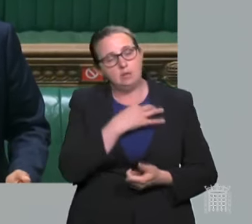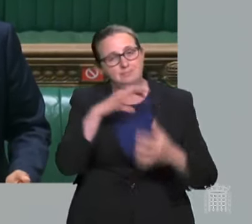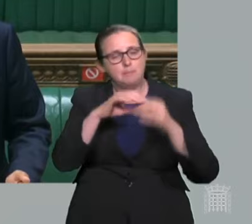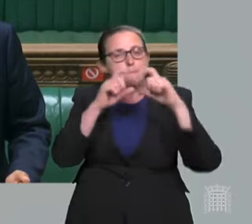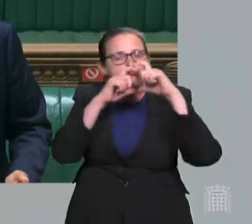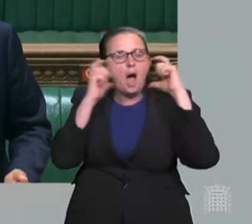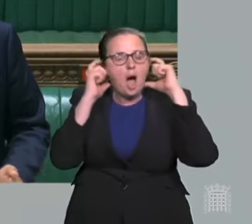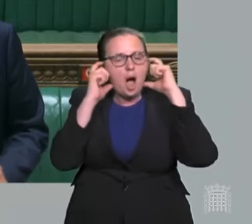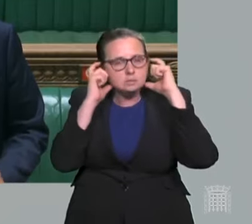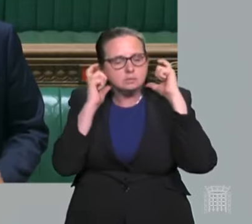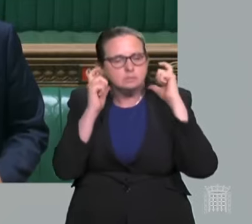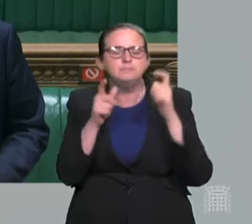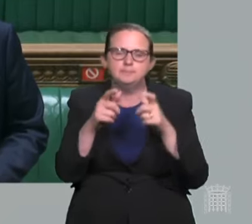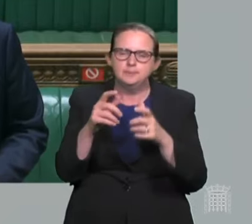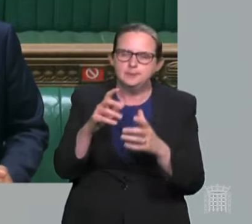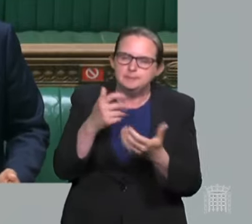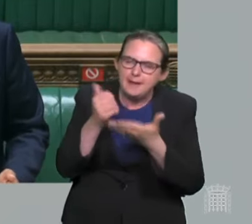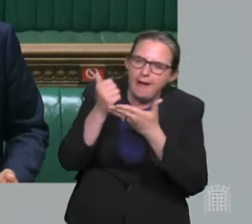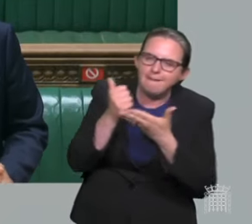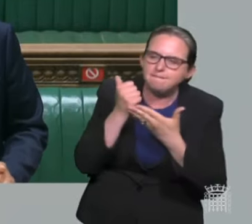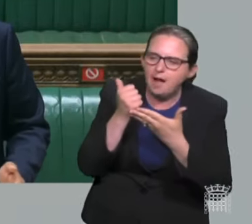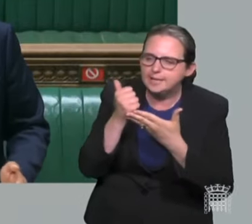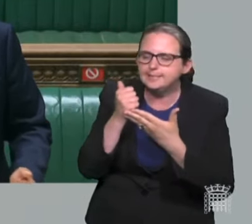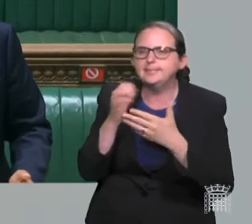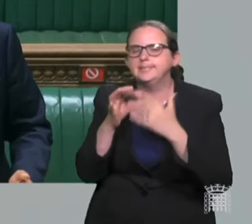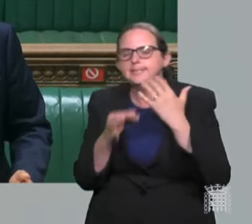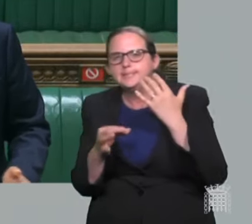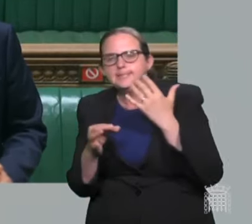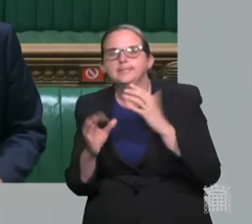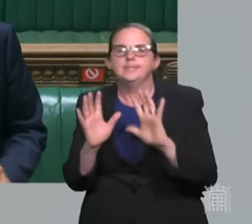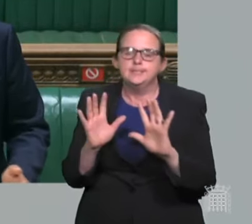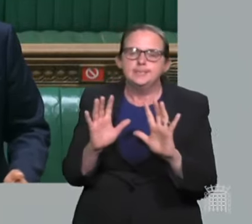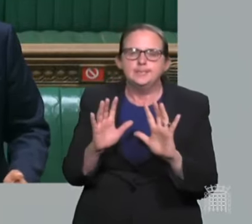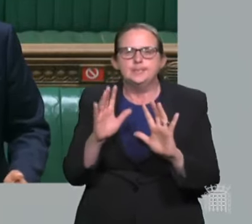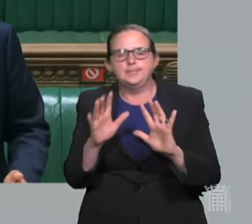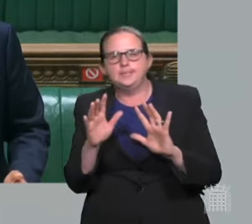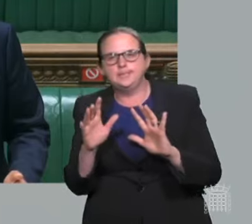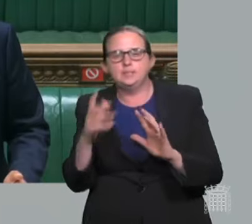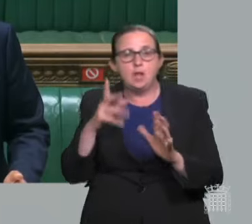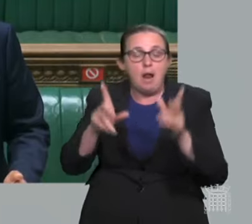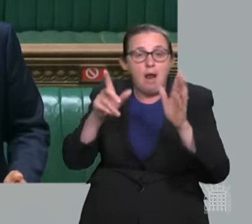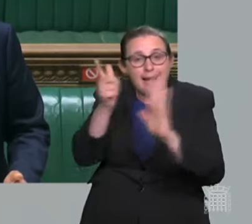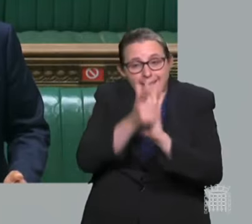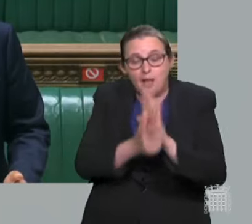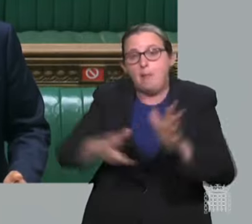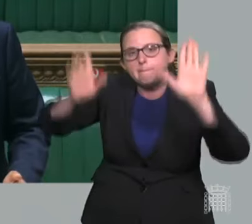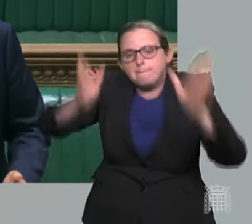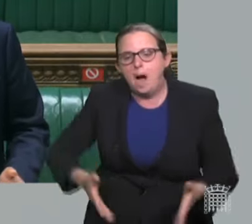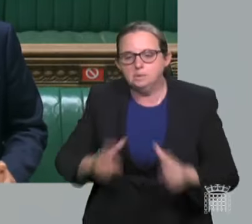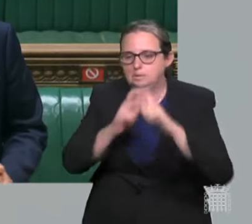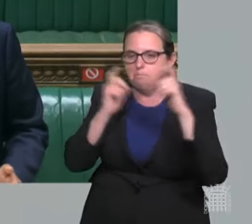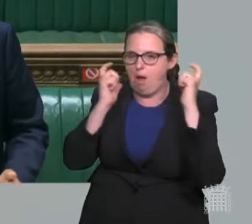know from what I've said that although we will remove all legal requirements for anyone to wear a mask in any setting,